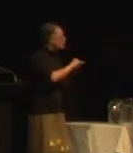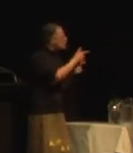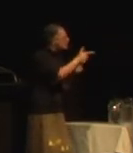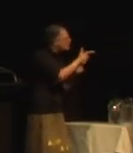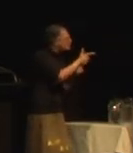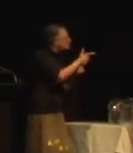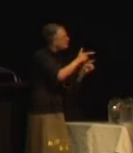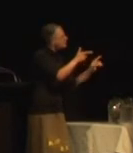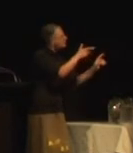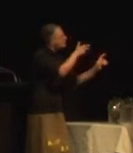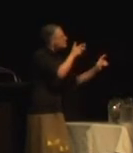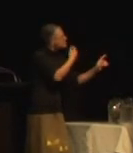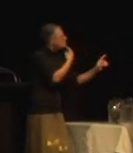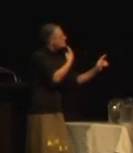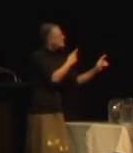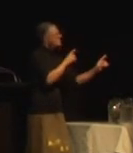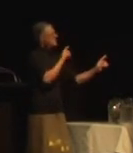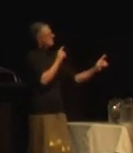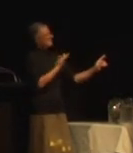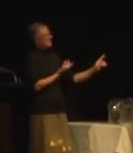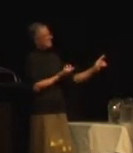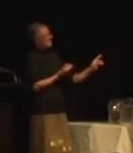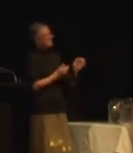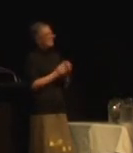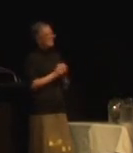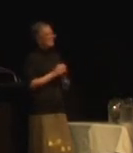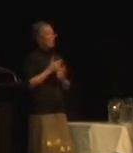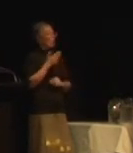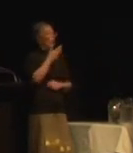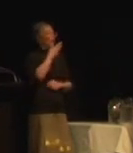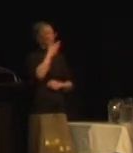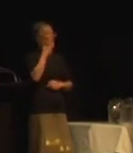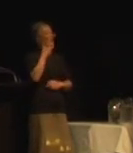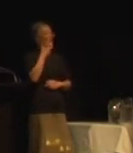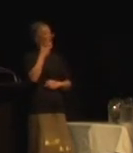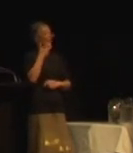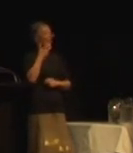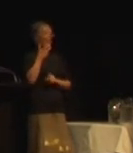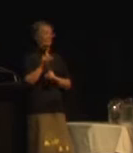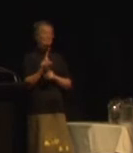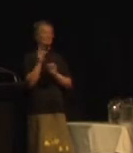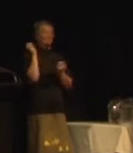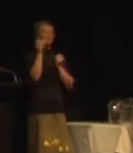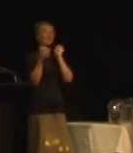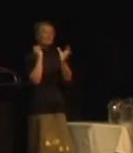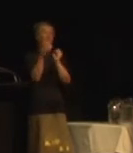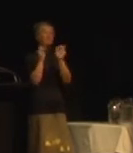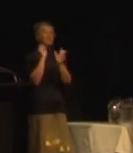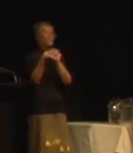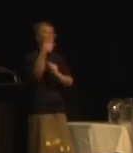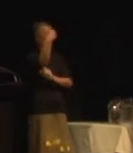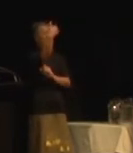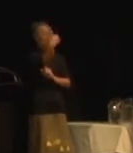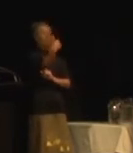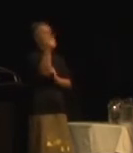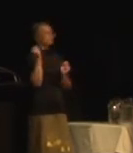portraits. So, what we did was we filmed Teresa Cooper interpreting the stories into NZSL to the camera.